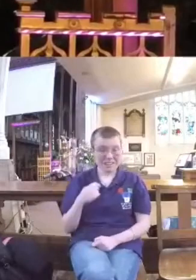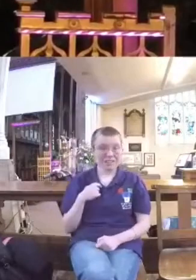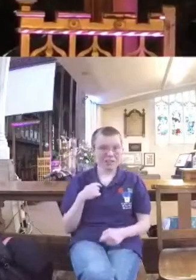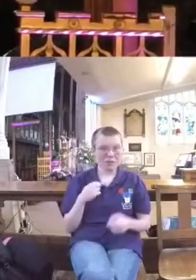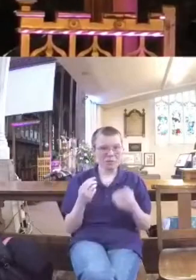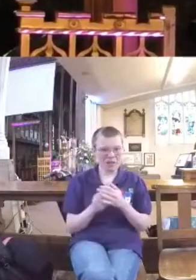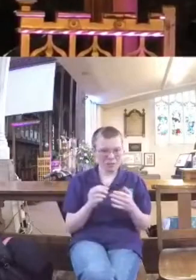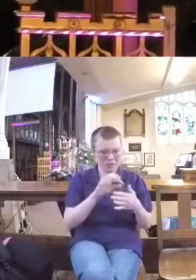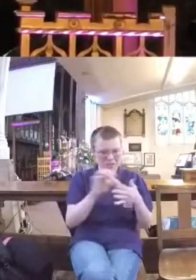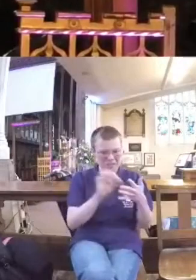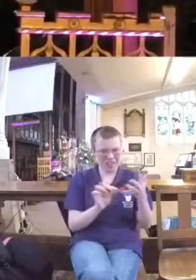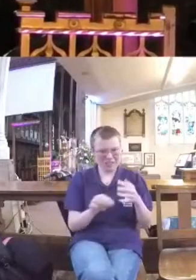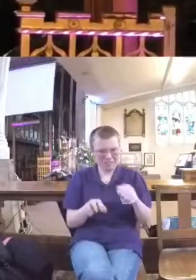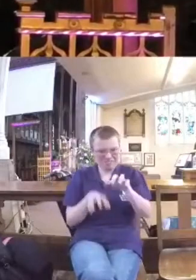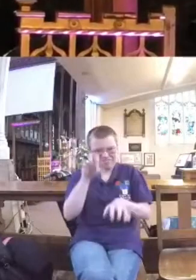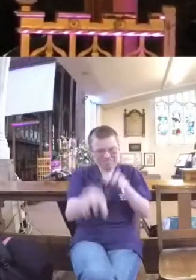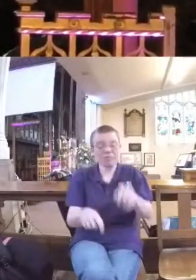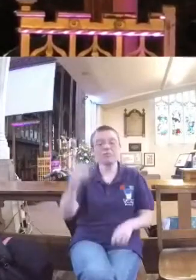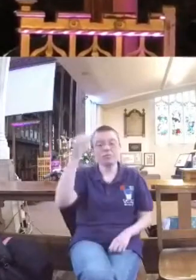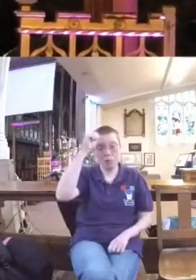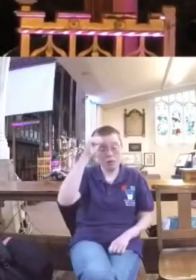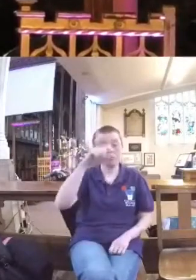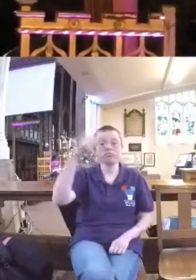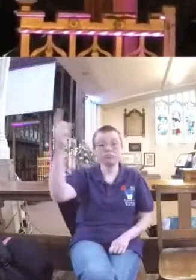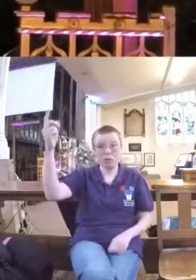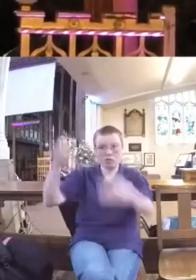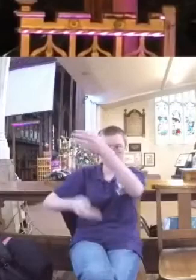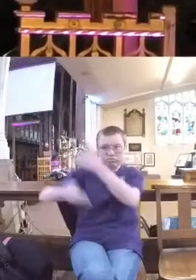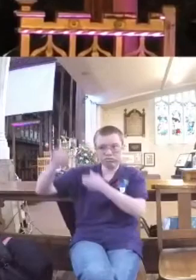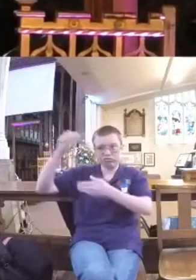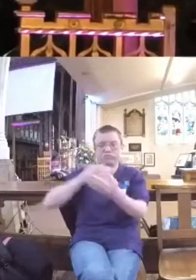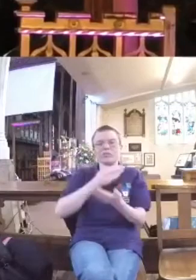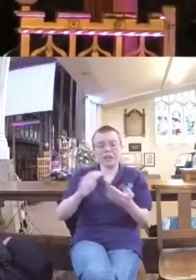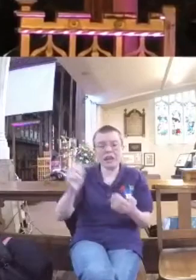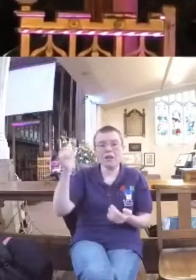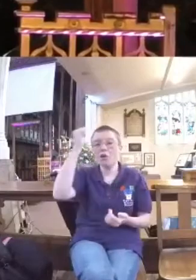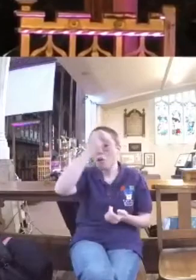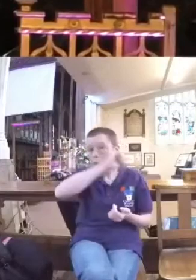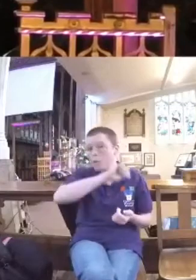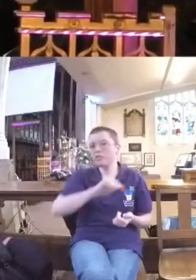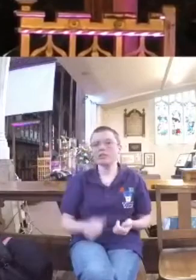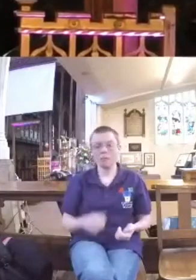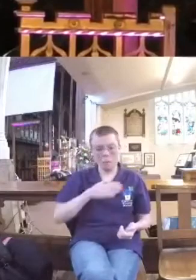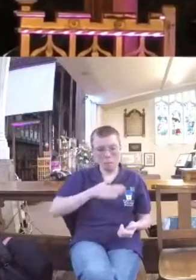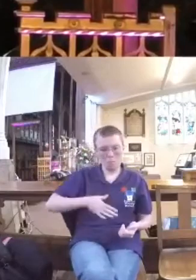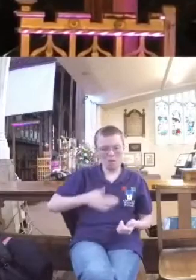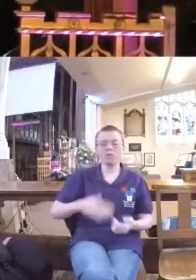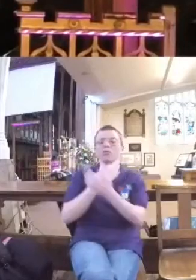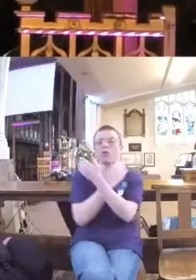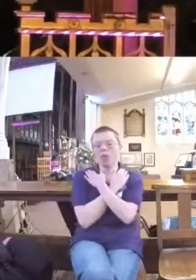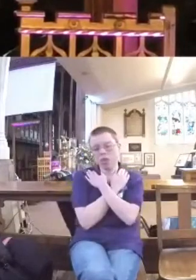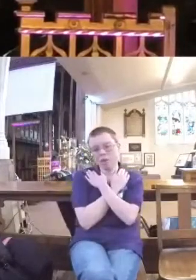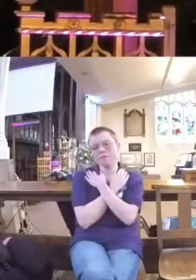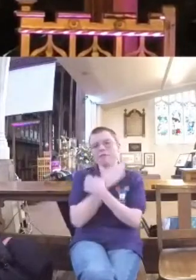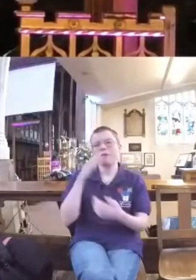God speaks to me clearly. The wisdom, the lessons and the morals from the stories, the love and the